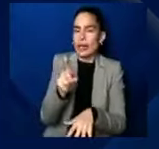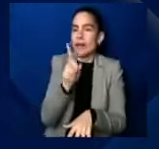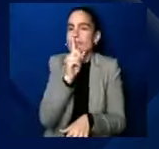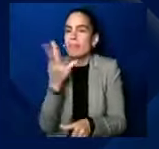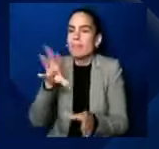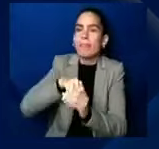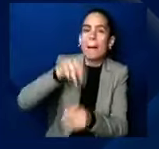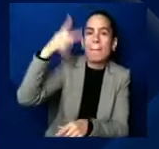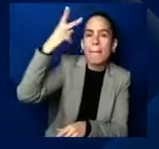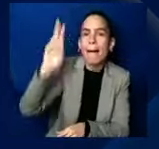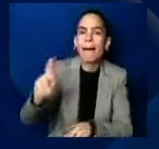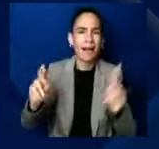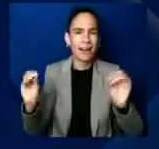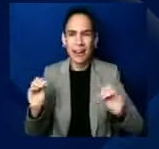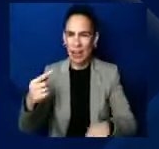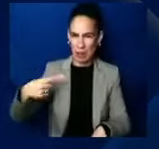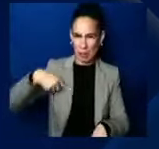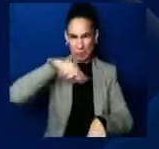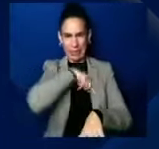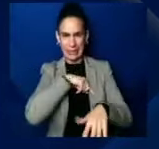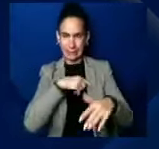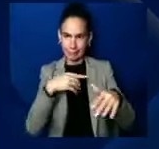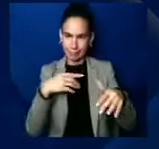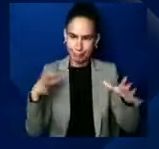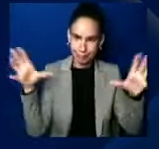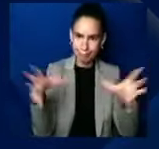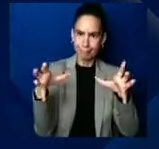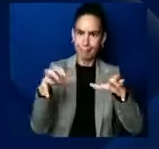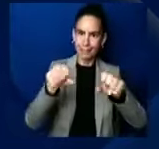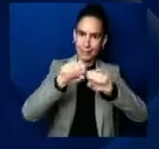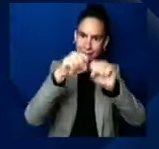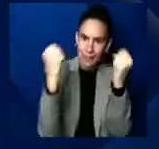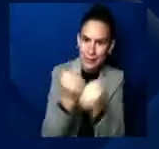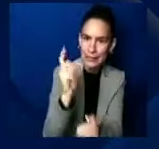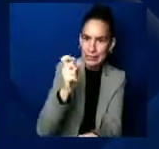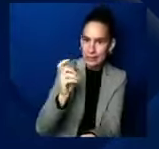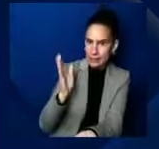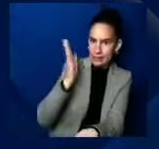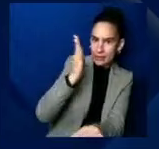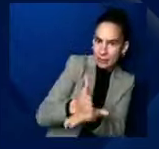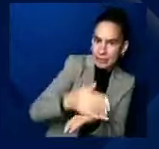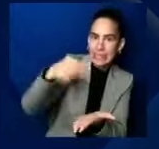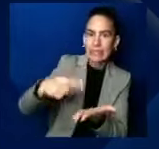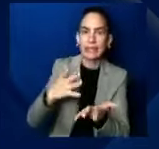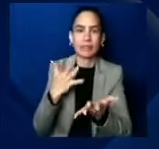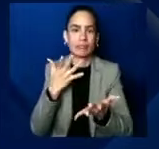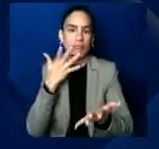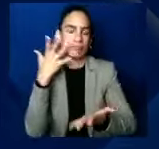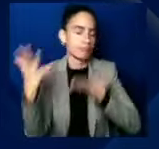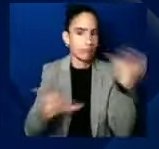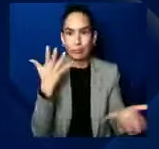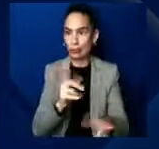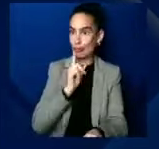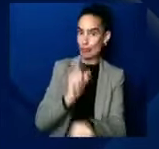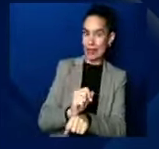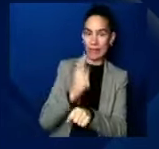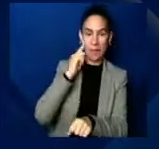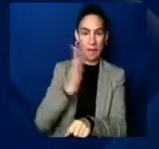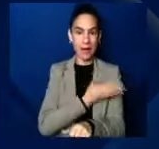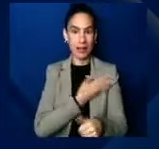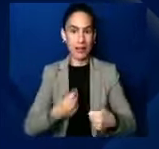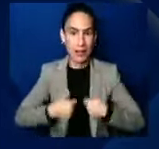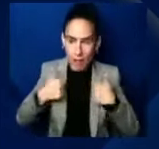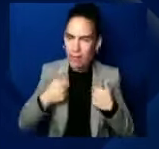shameful reality. And we are close to doing it. I think with the legislation we've put in place on the federal level, states like mine, New Jersey, God bless